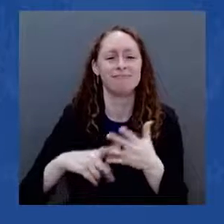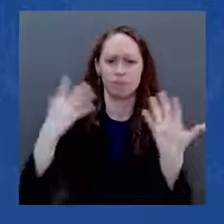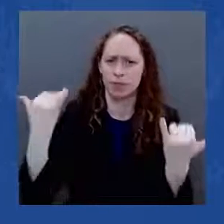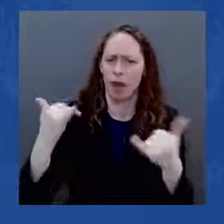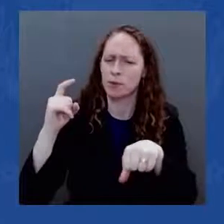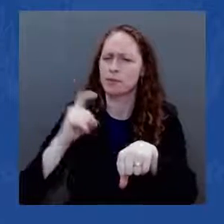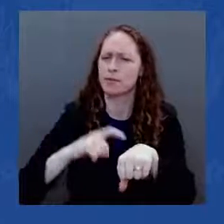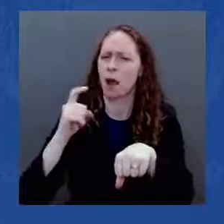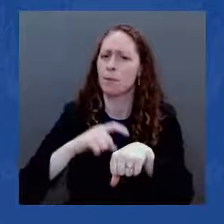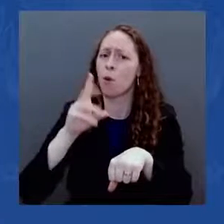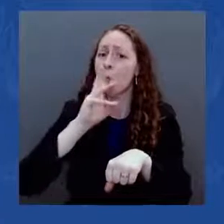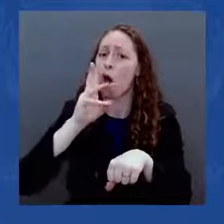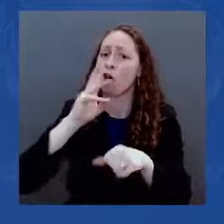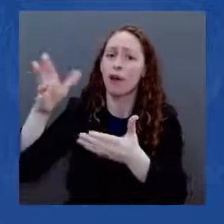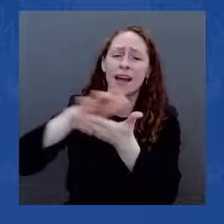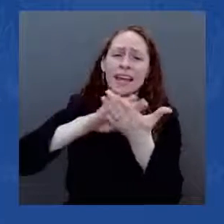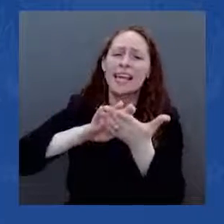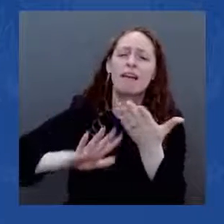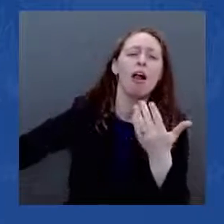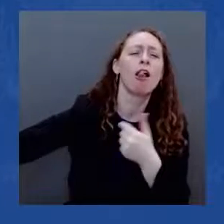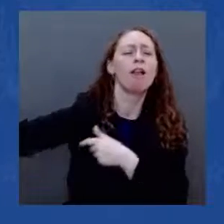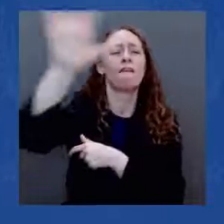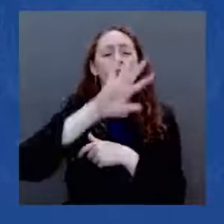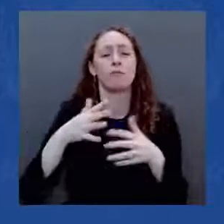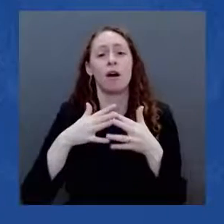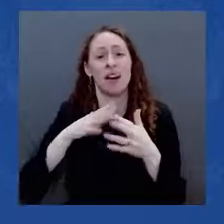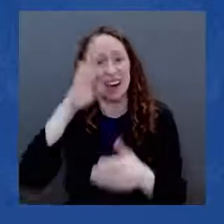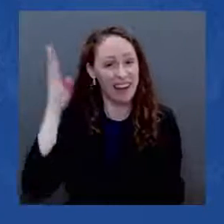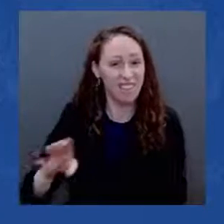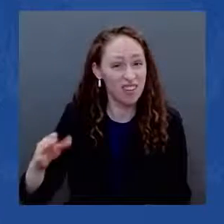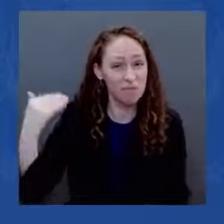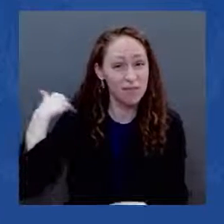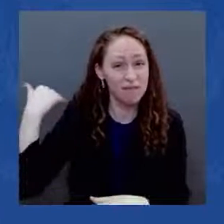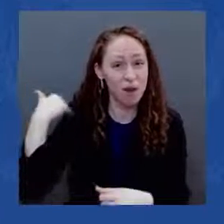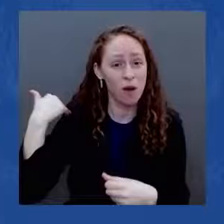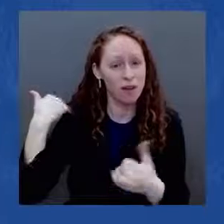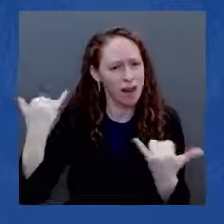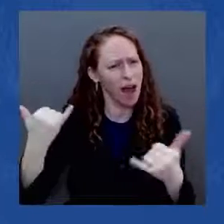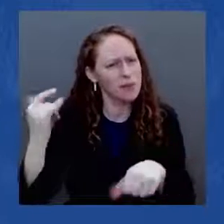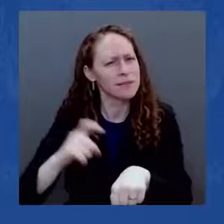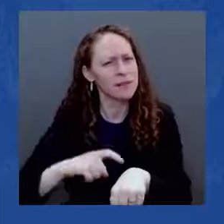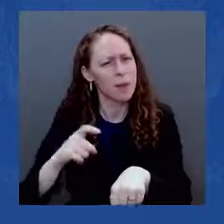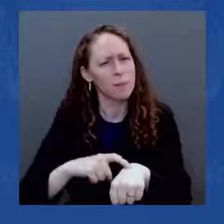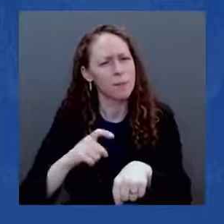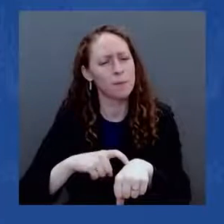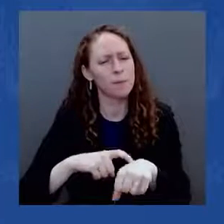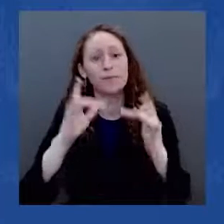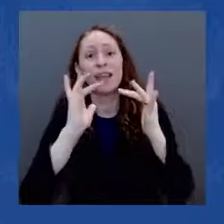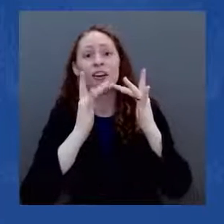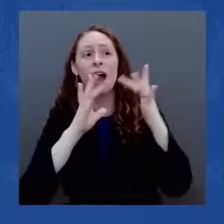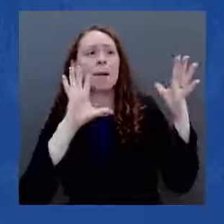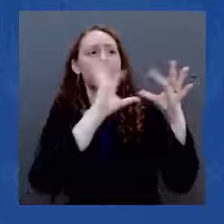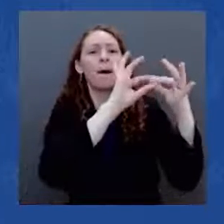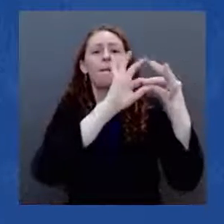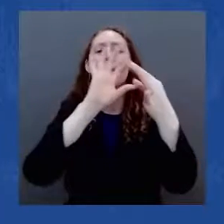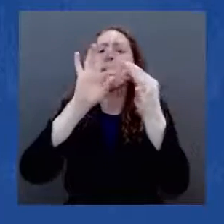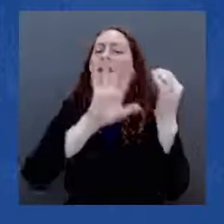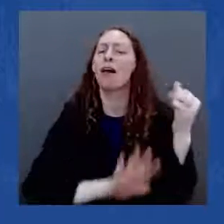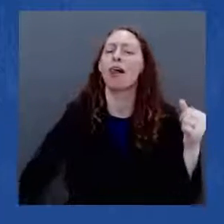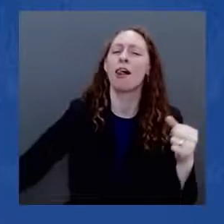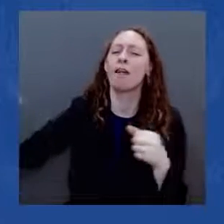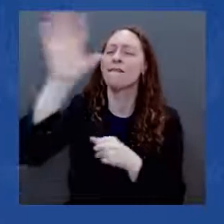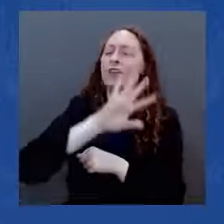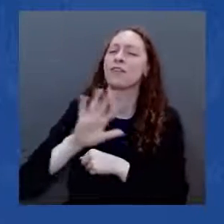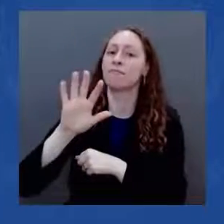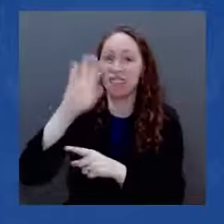internet for every American. We've never done that before. Now we are. Connecting forgotten communities, capping wells that are dangerous, strengthening